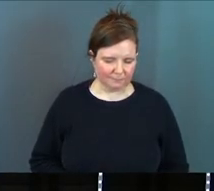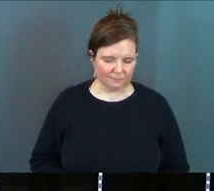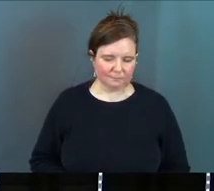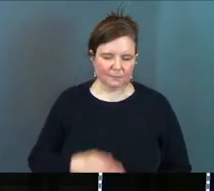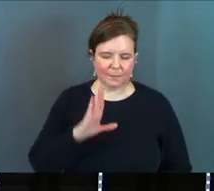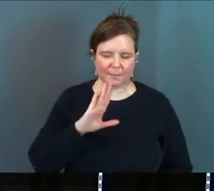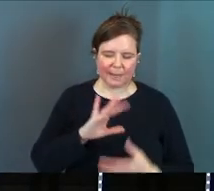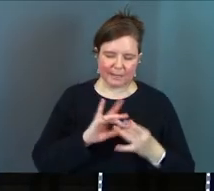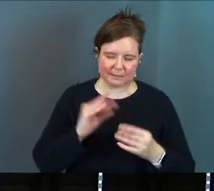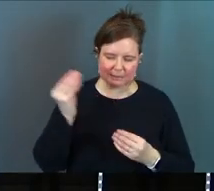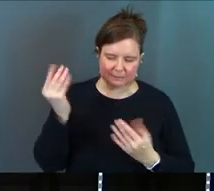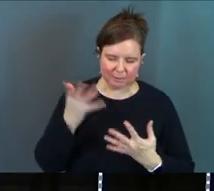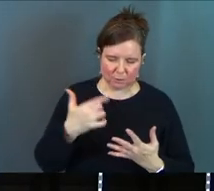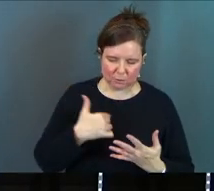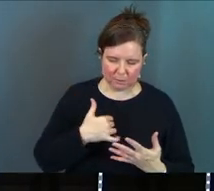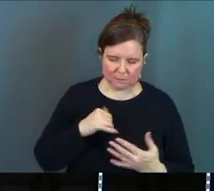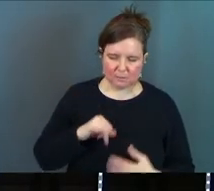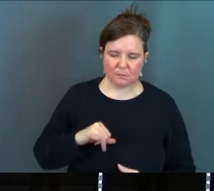but God speaking to me